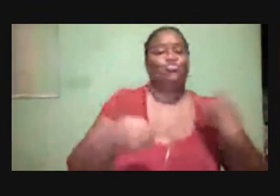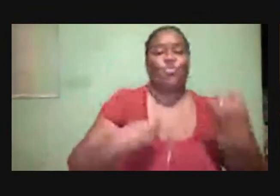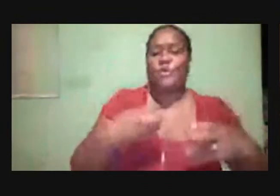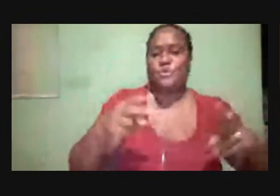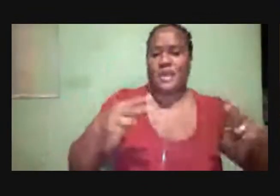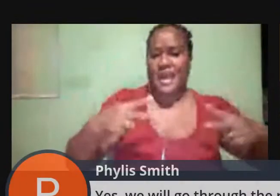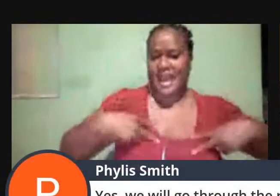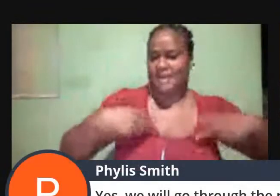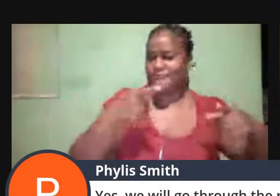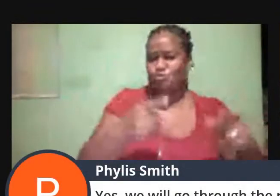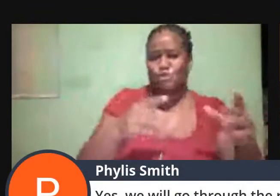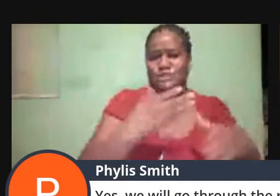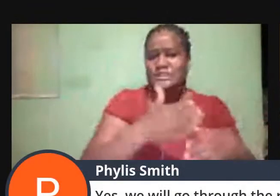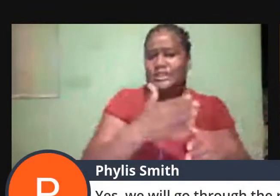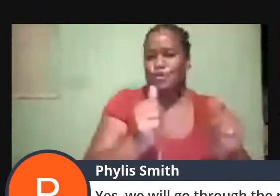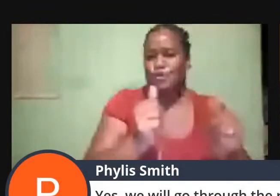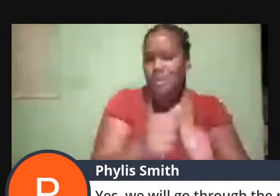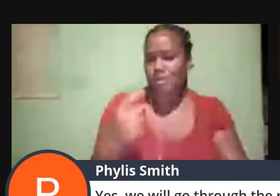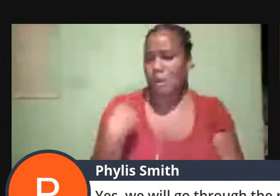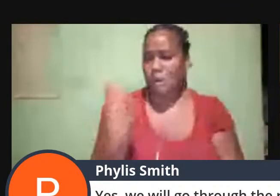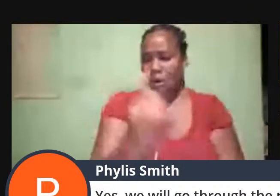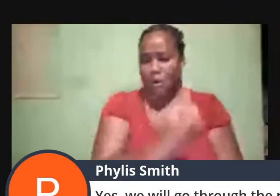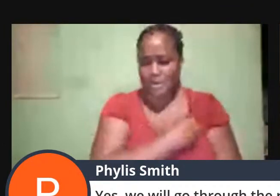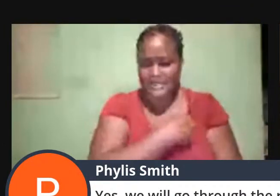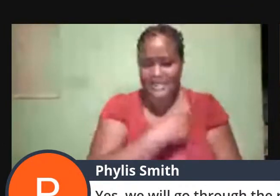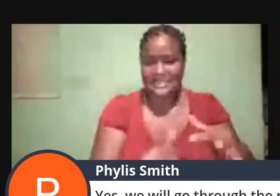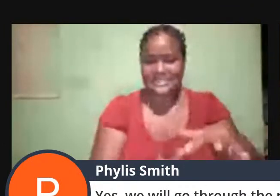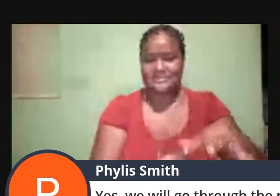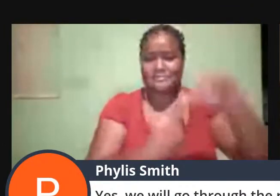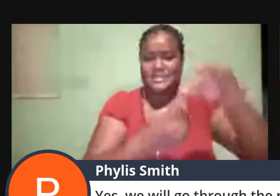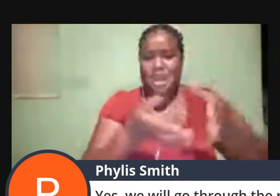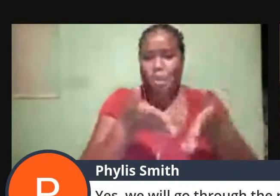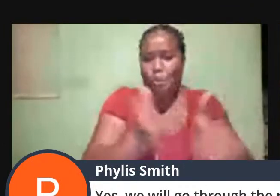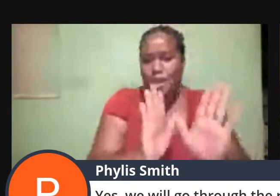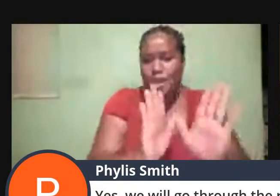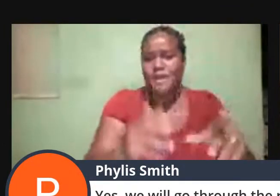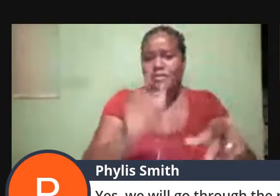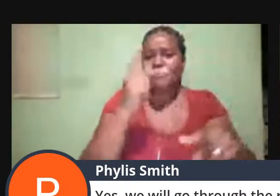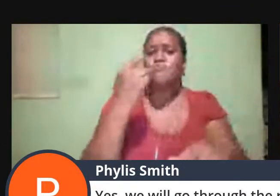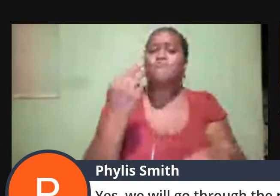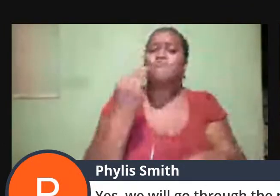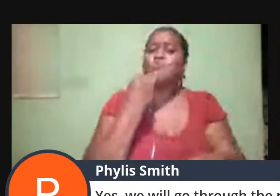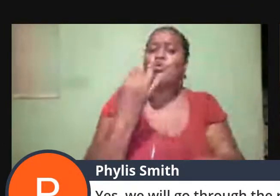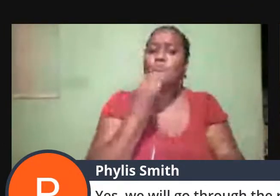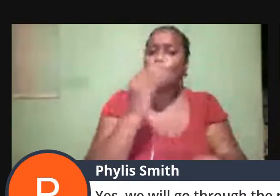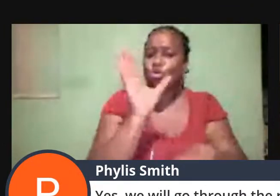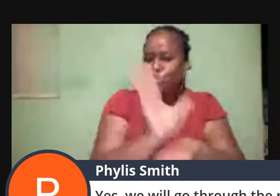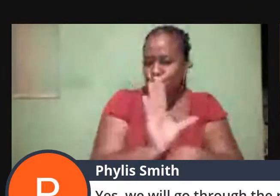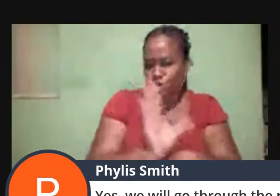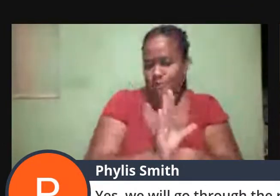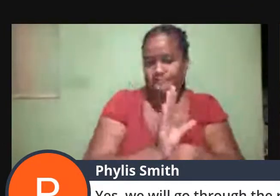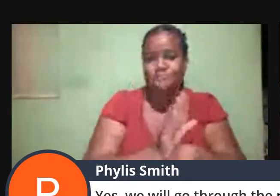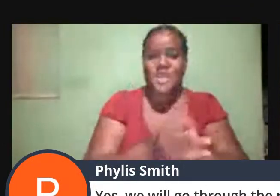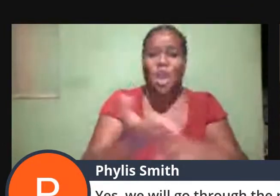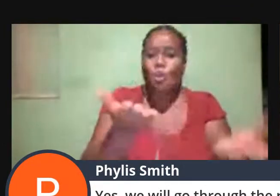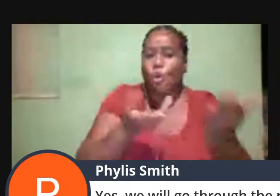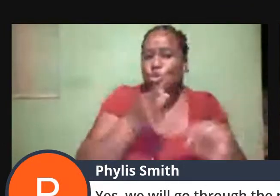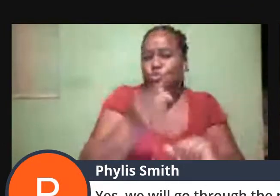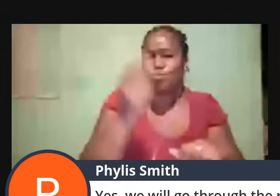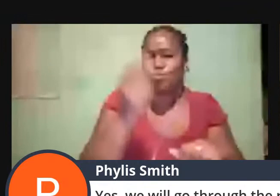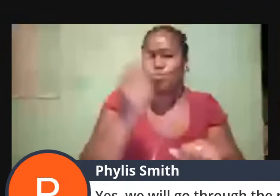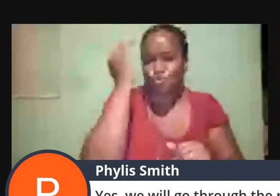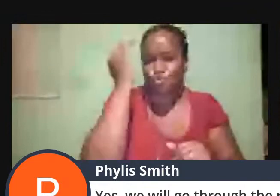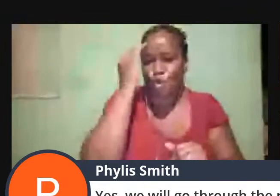Central Jamaica Conference. And in a very special way, the Portmore Seventh-day Adventist Church. I want you to know, without any